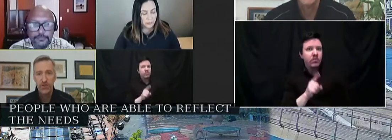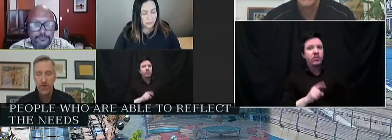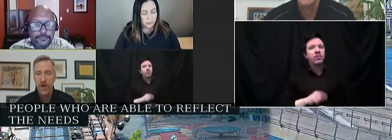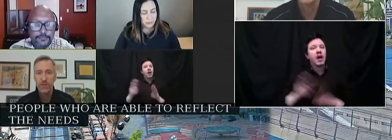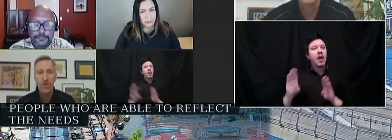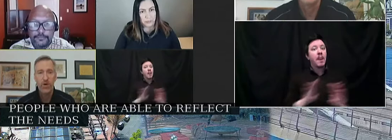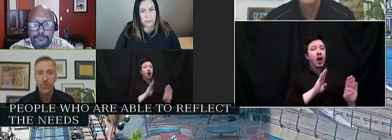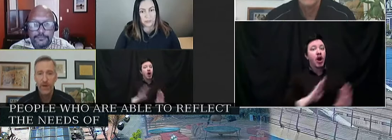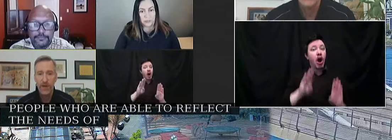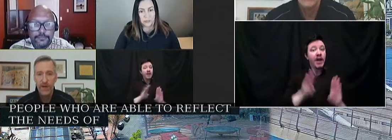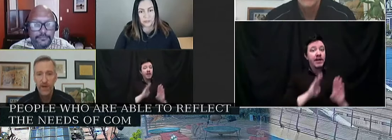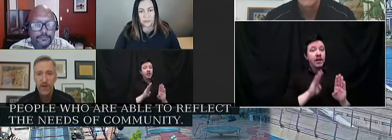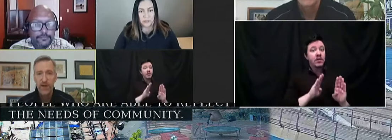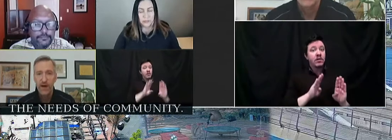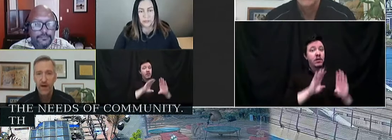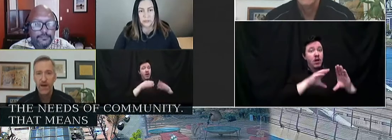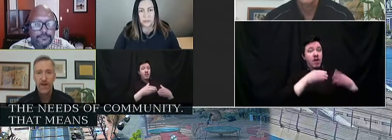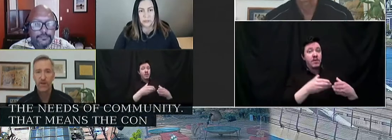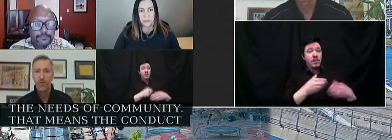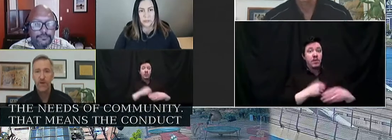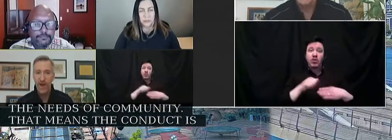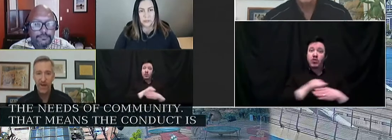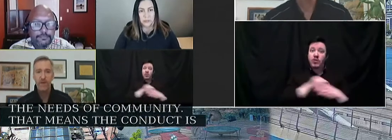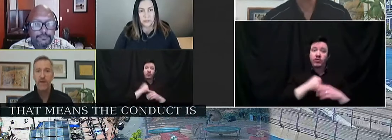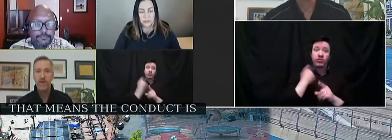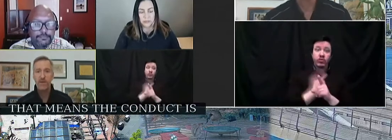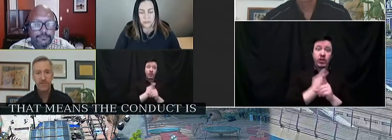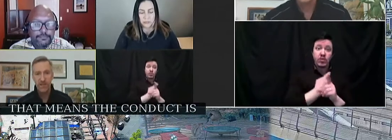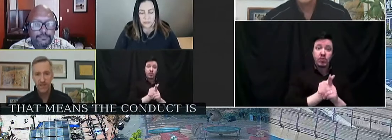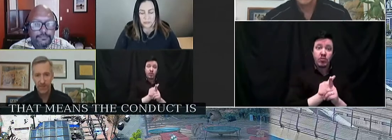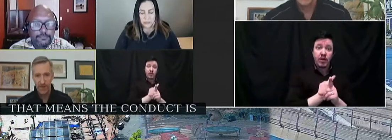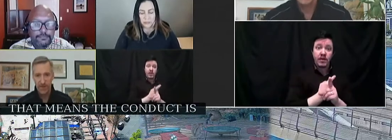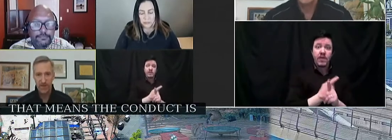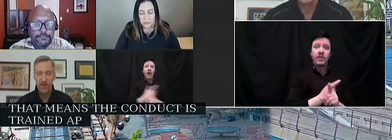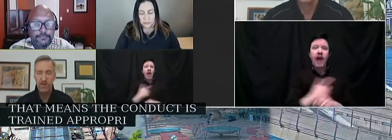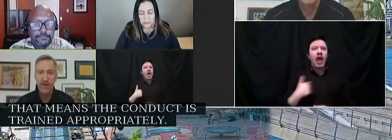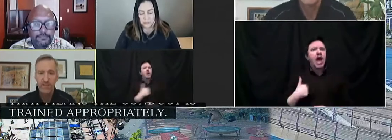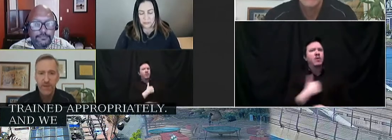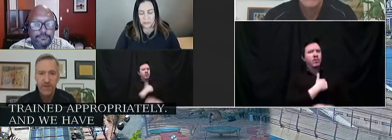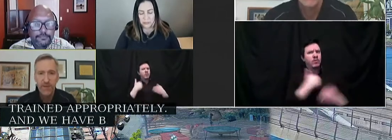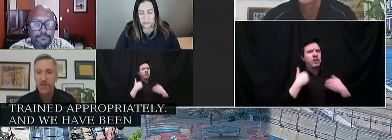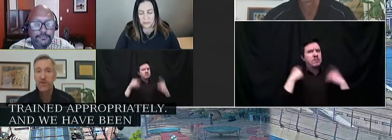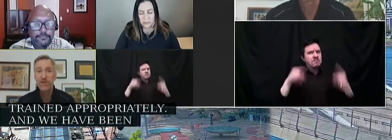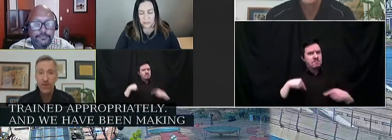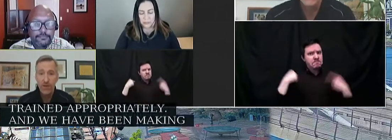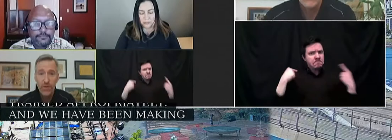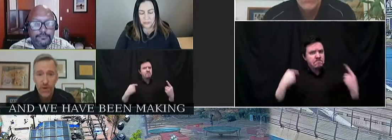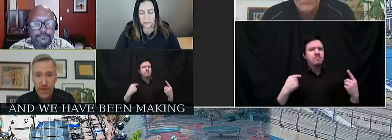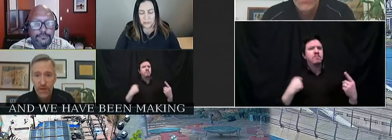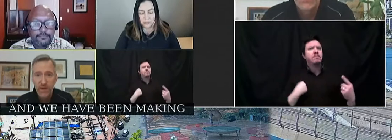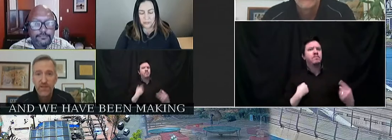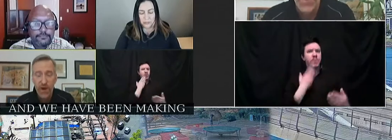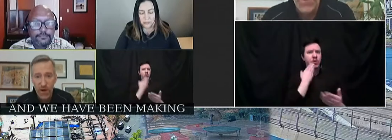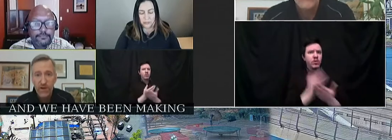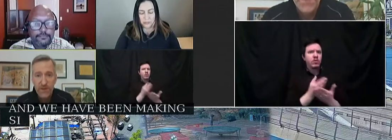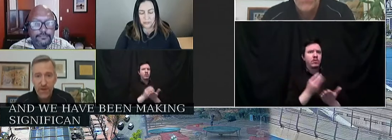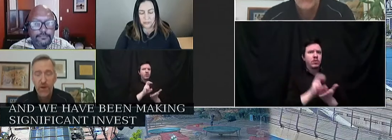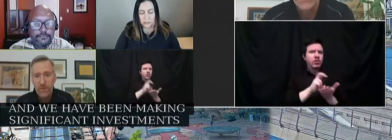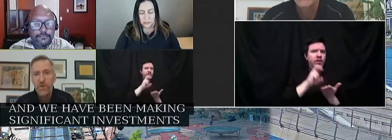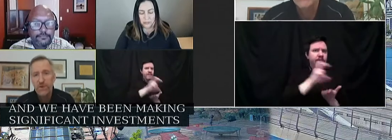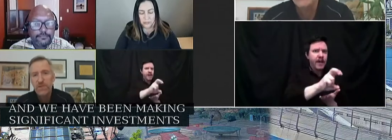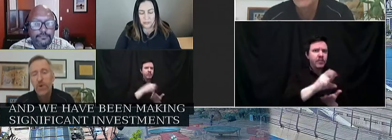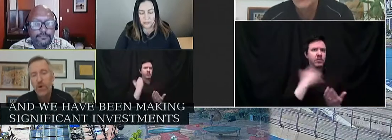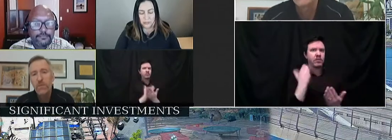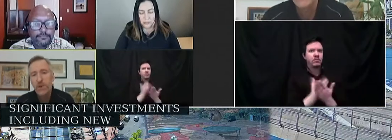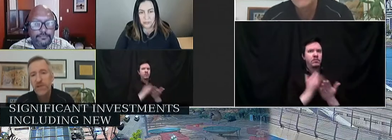Bureau is trained appropriately. And we have been making significant investments, including new dollars